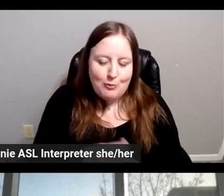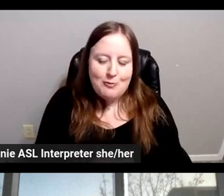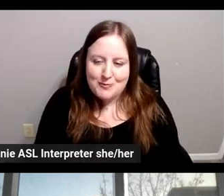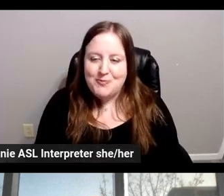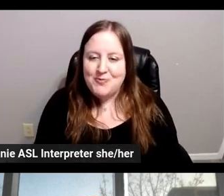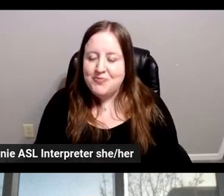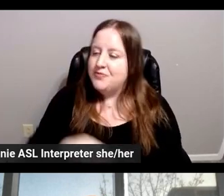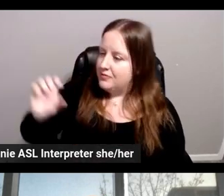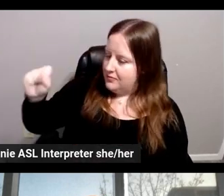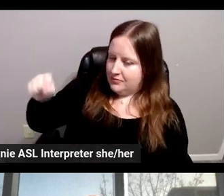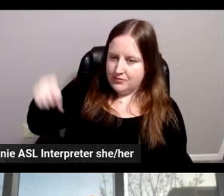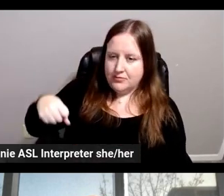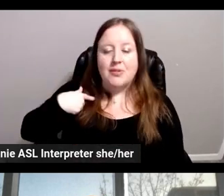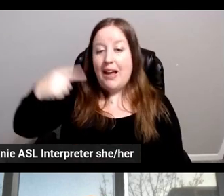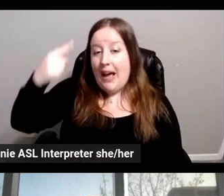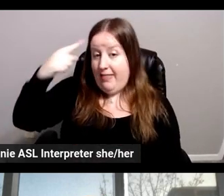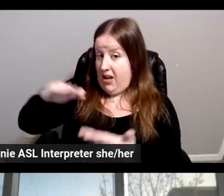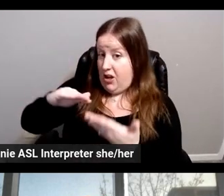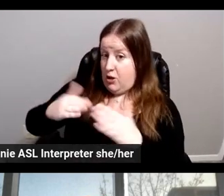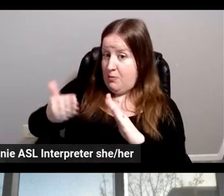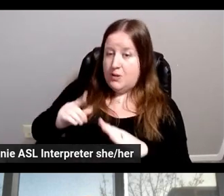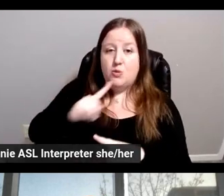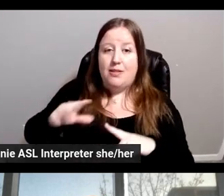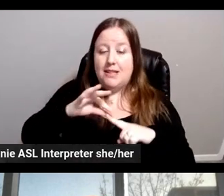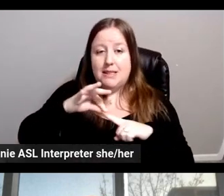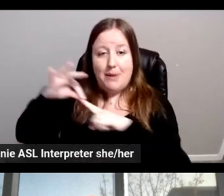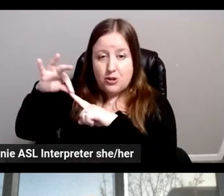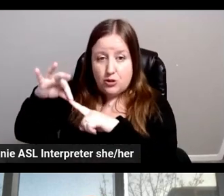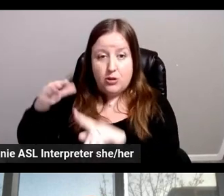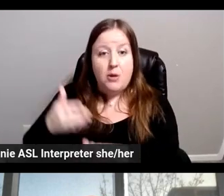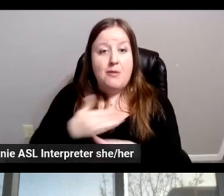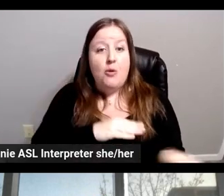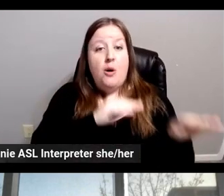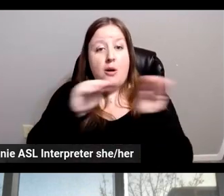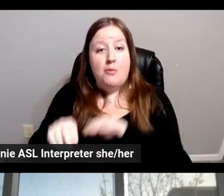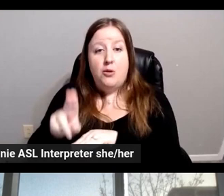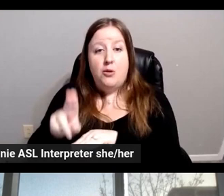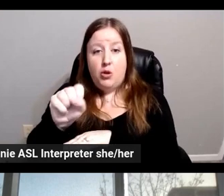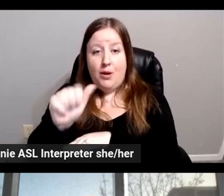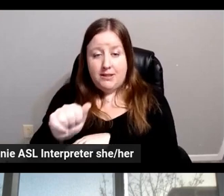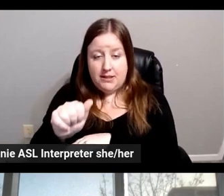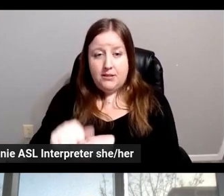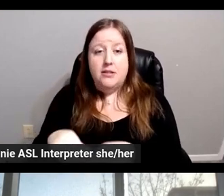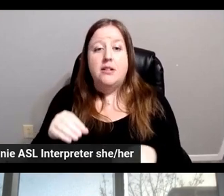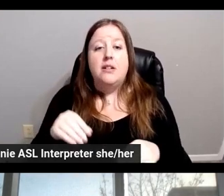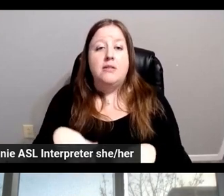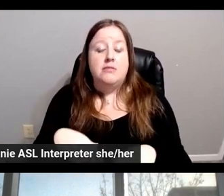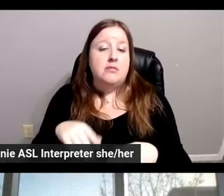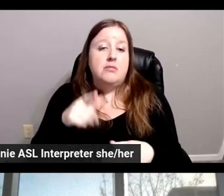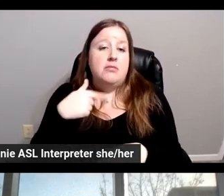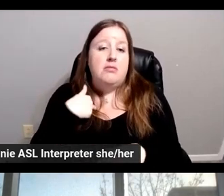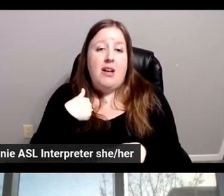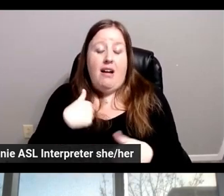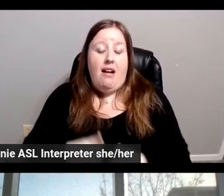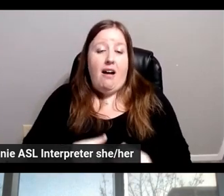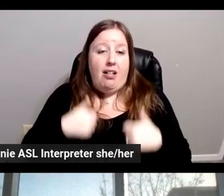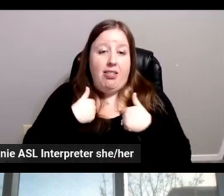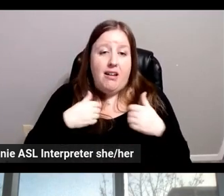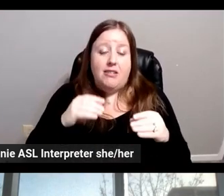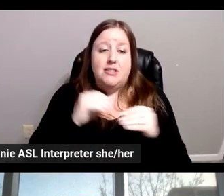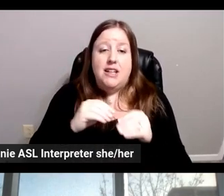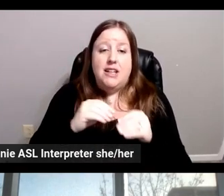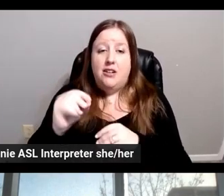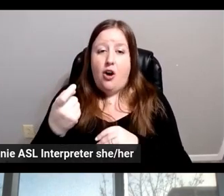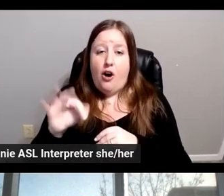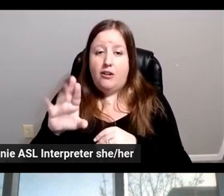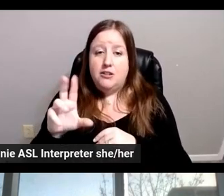Yeah, I think the community is the really special thing. I mean, before I moved to the US, I lived in Oxfordshire, where a number of Formula One teams are